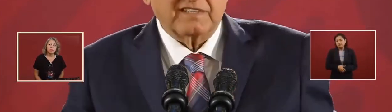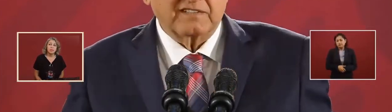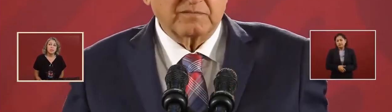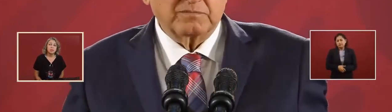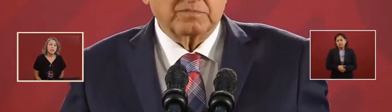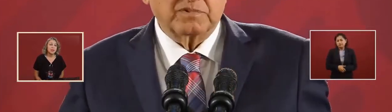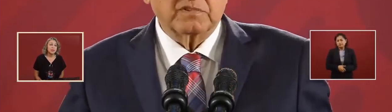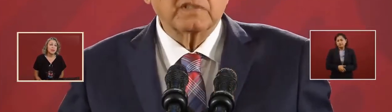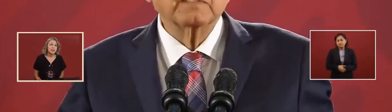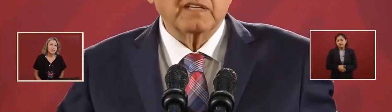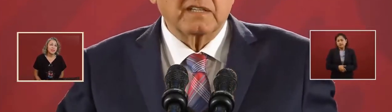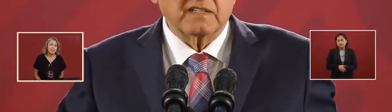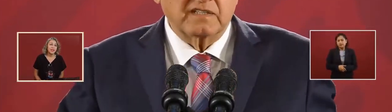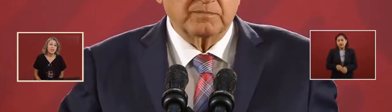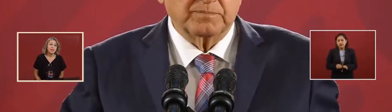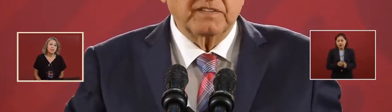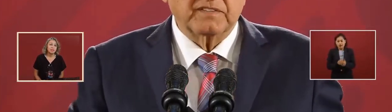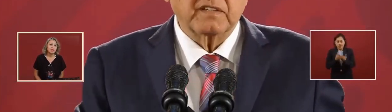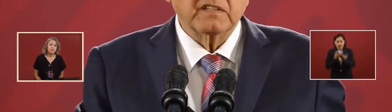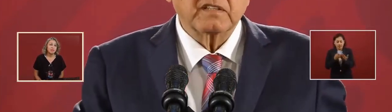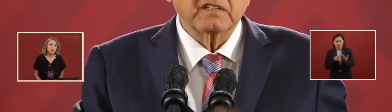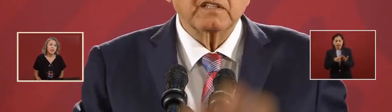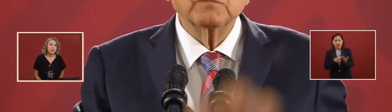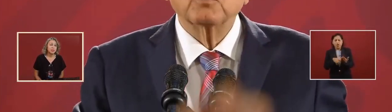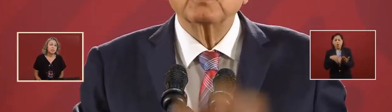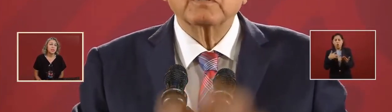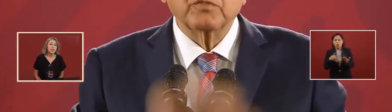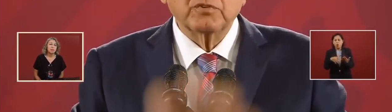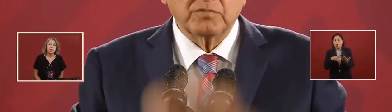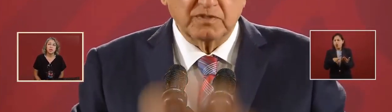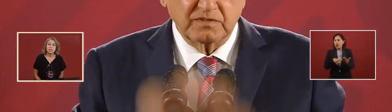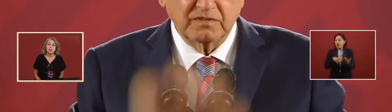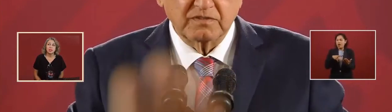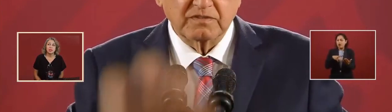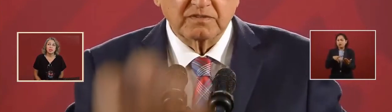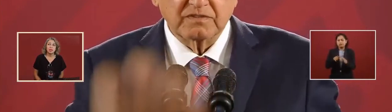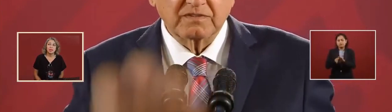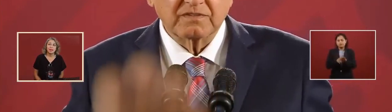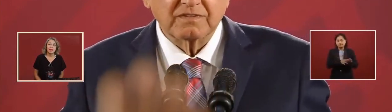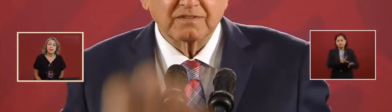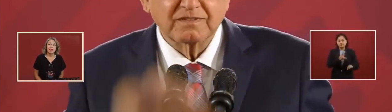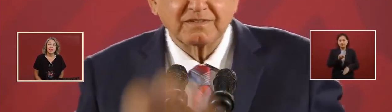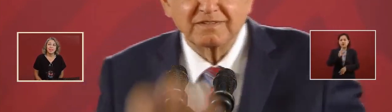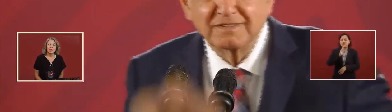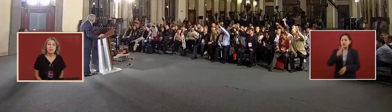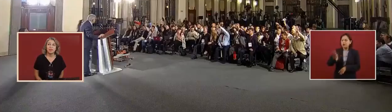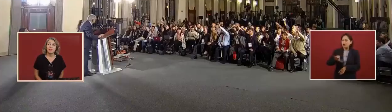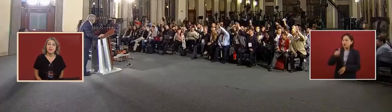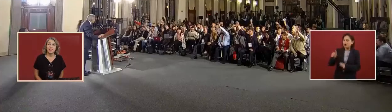advantage by that press. And he says, reforma is better than that.